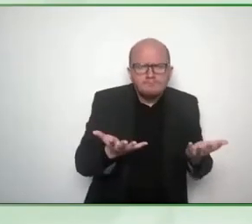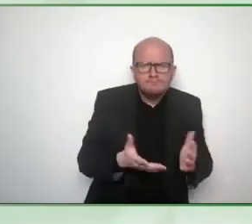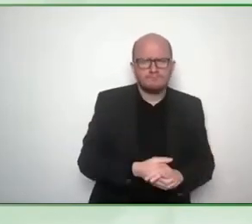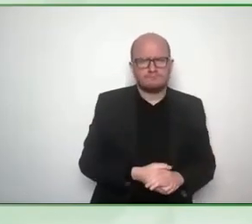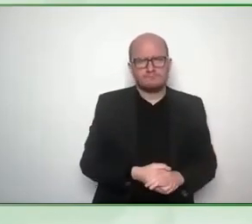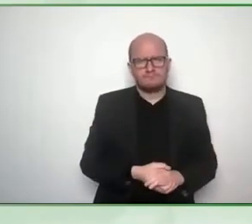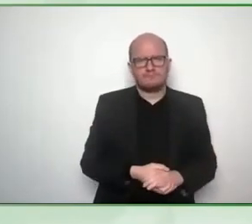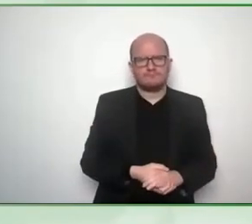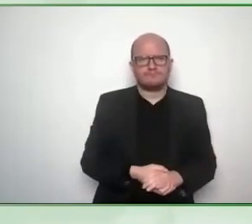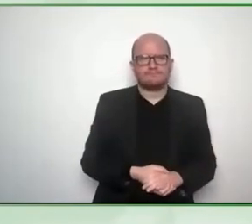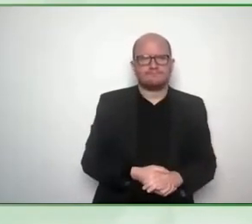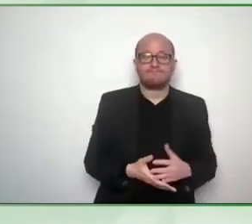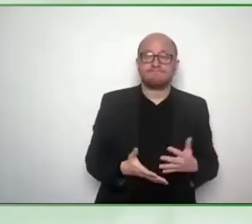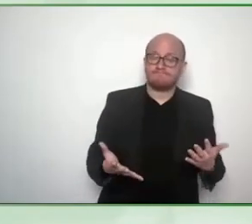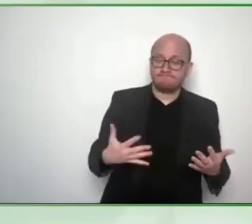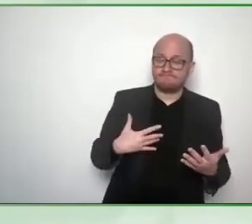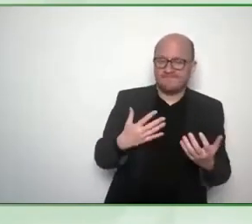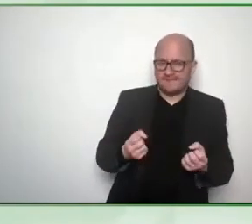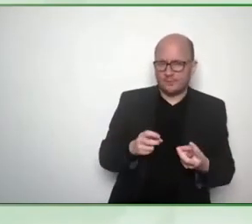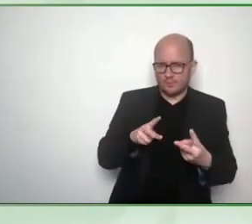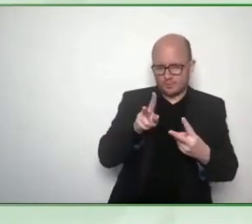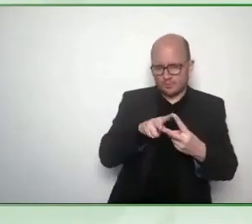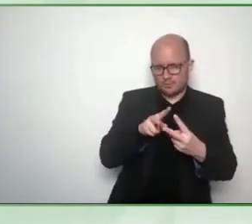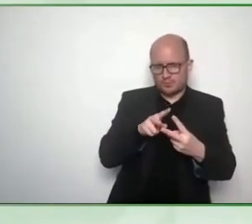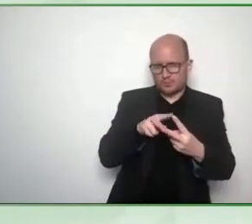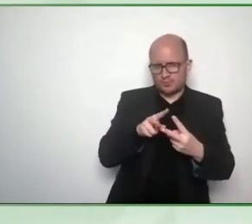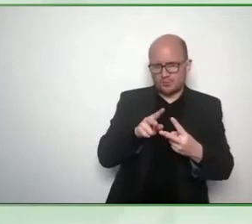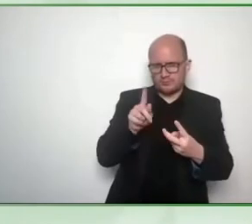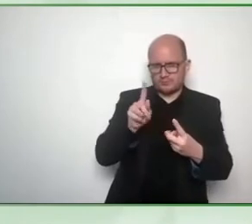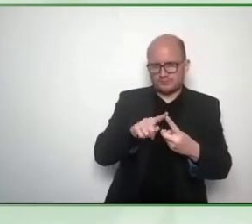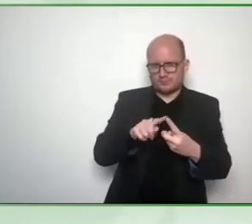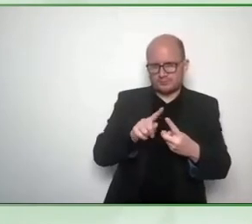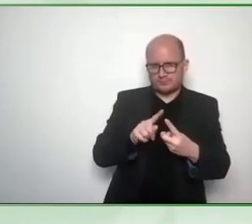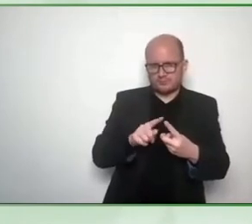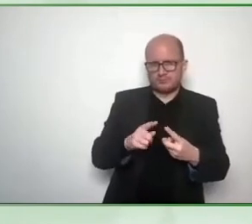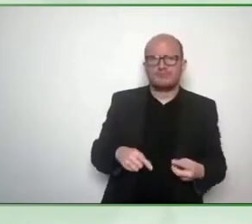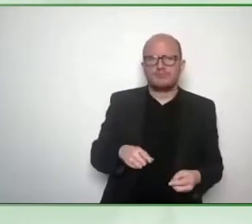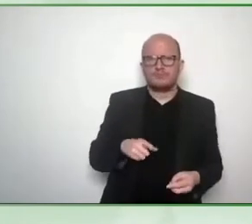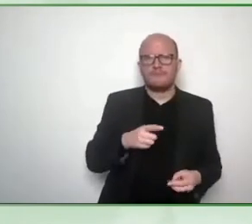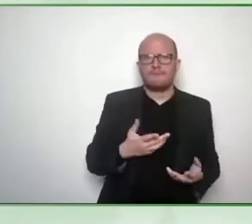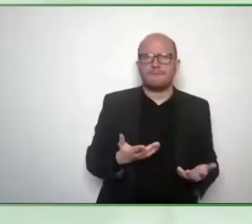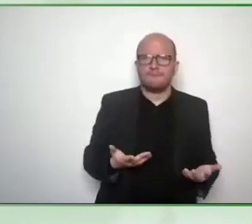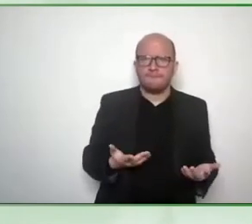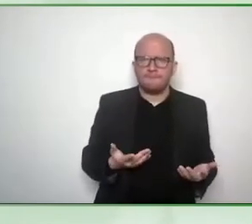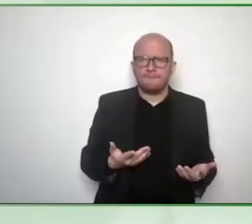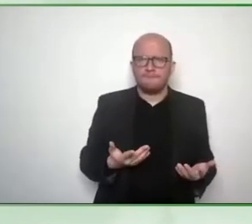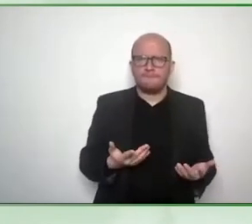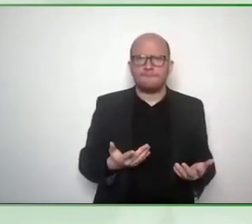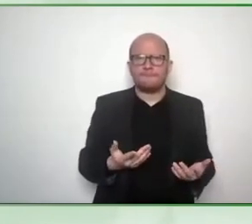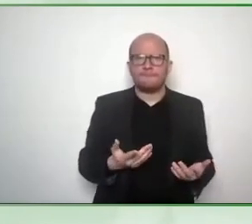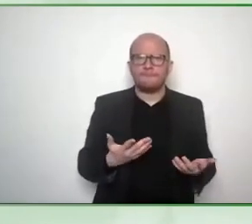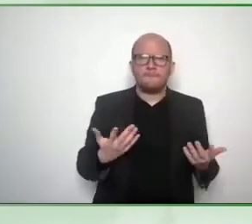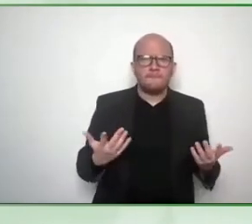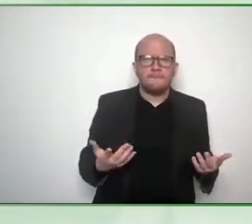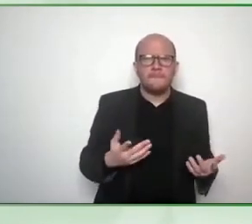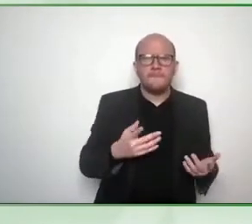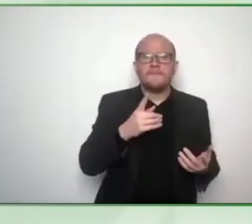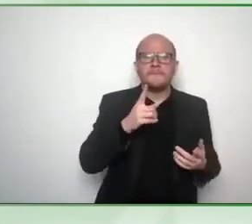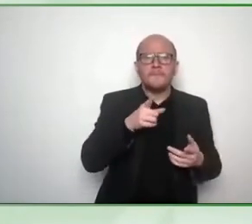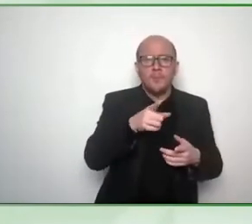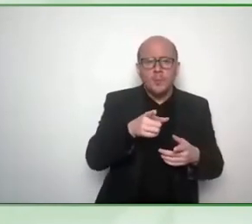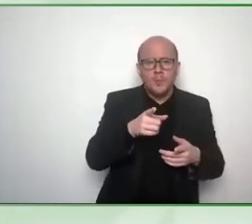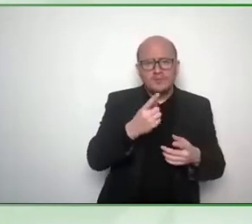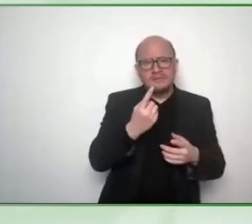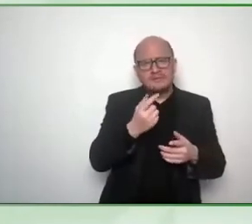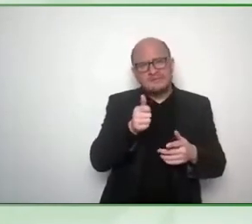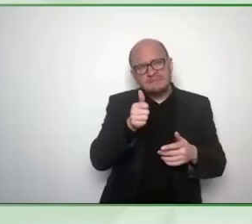number one there's power in numbers so align yourself with your local disabled people's organization